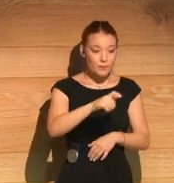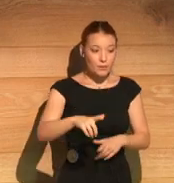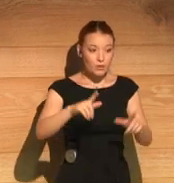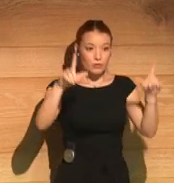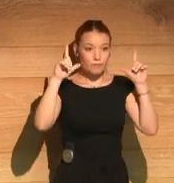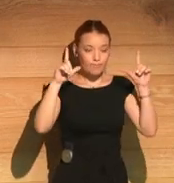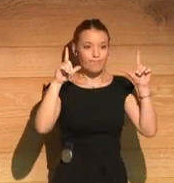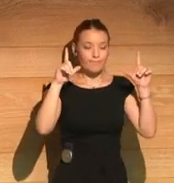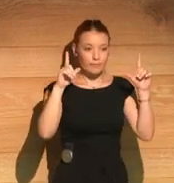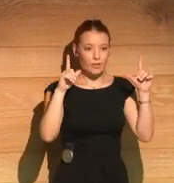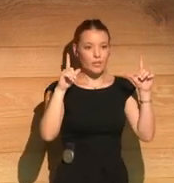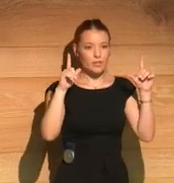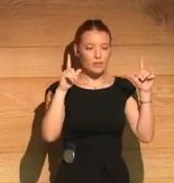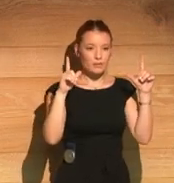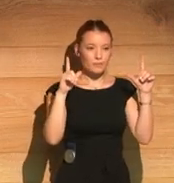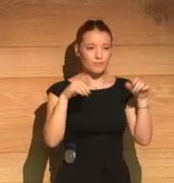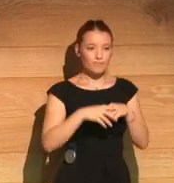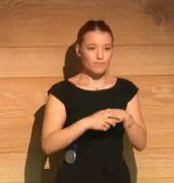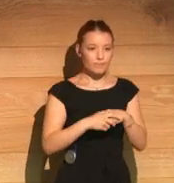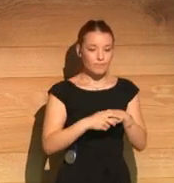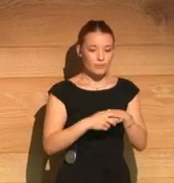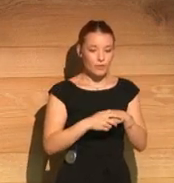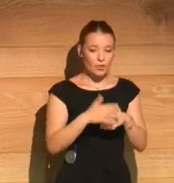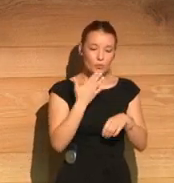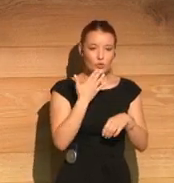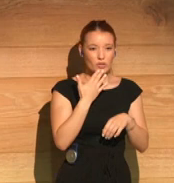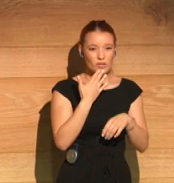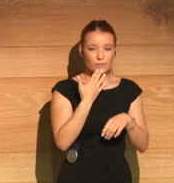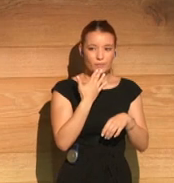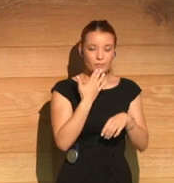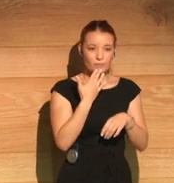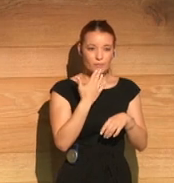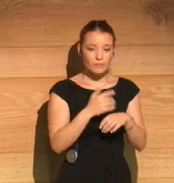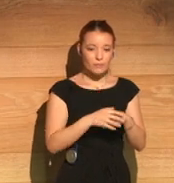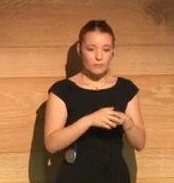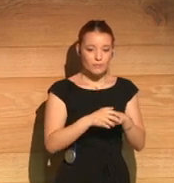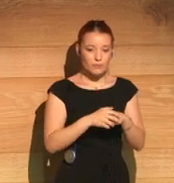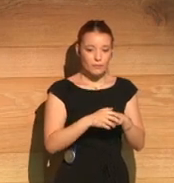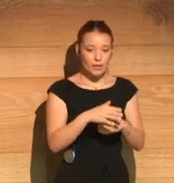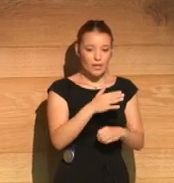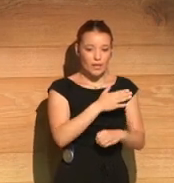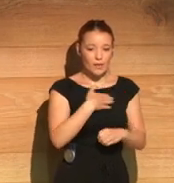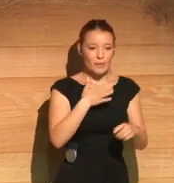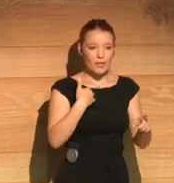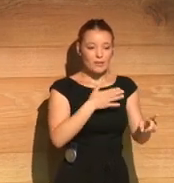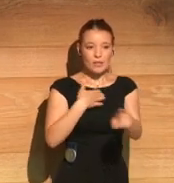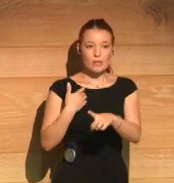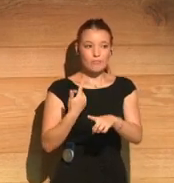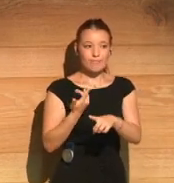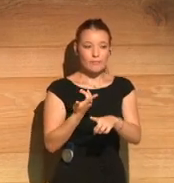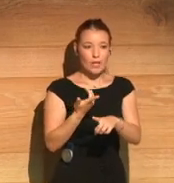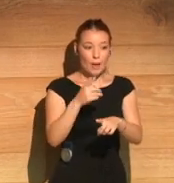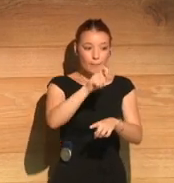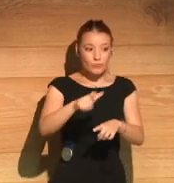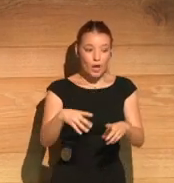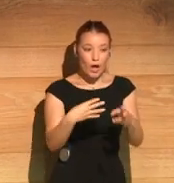go through all the highs and lows of life, and the